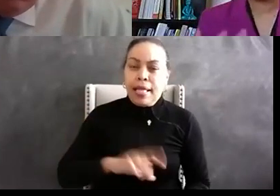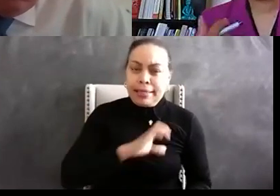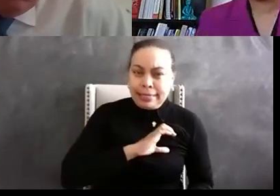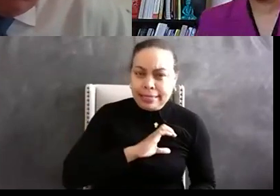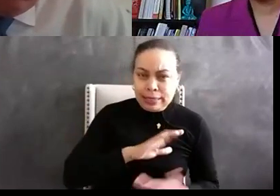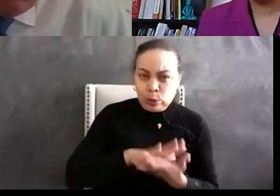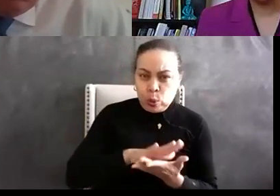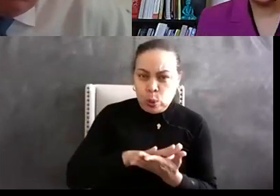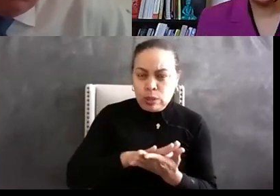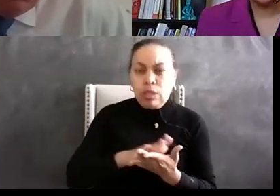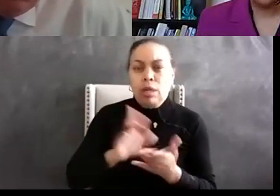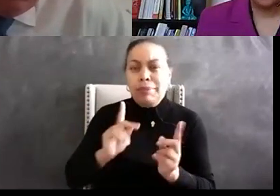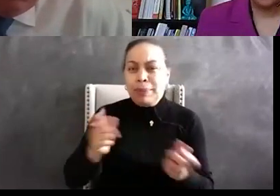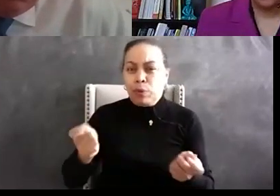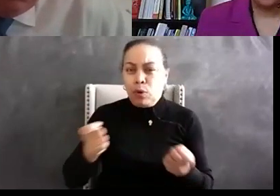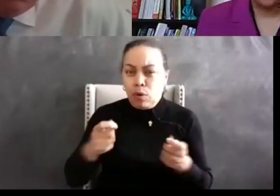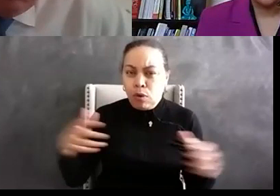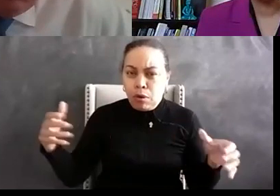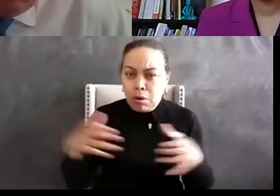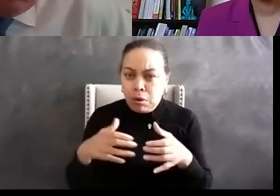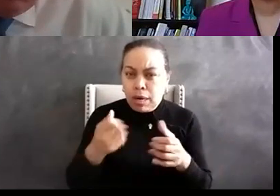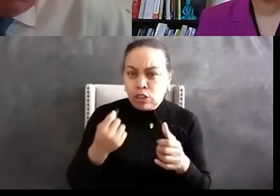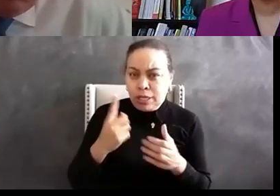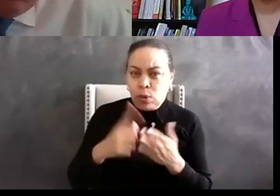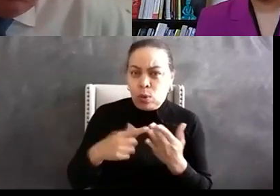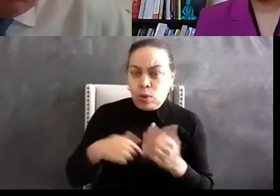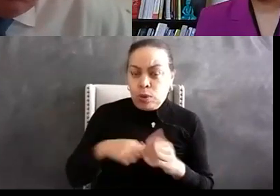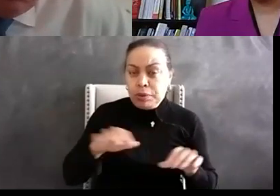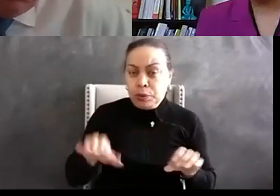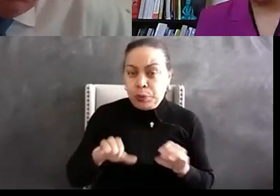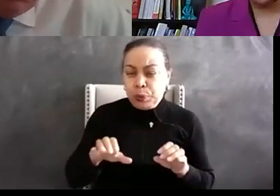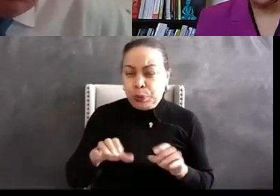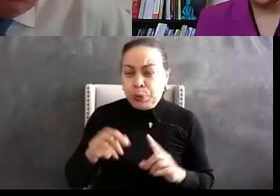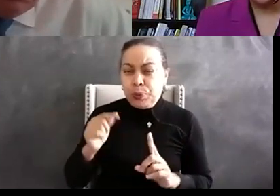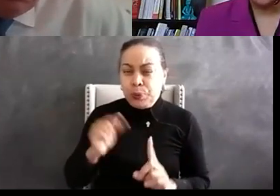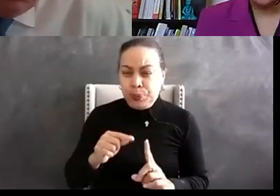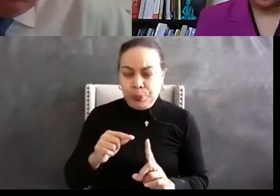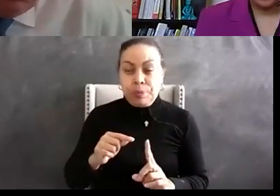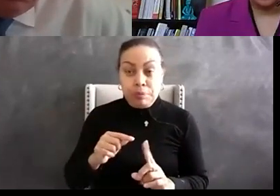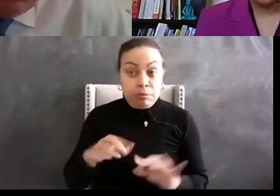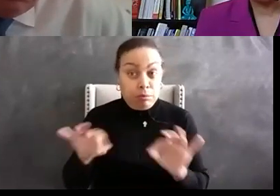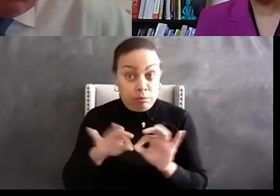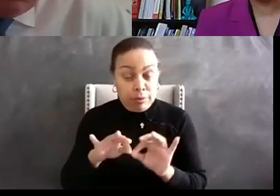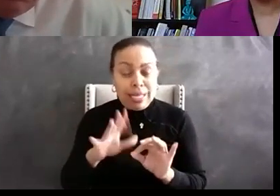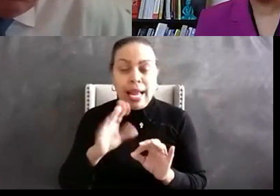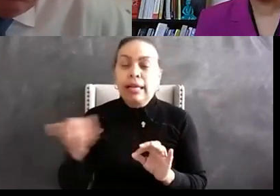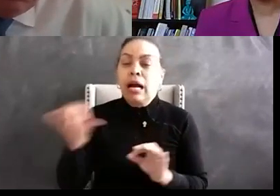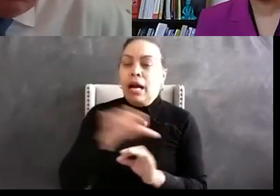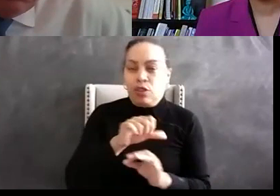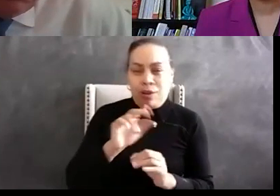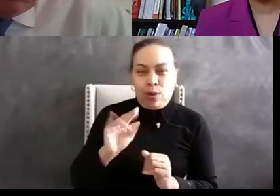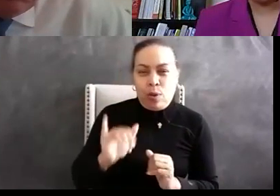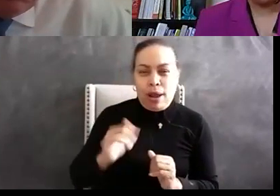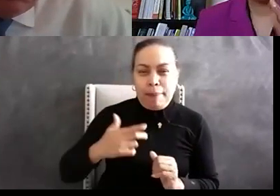bringing people in to understand to do what we we do um equally as important is something that happened in nypd and those are